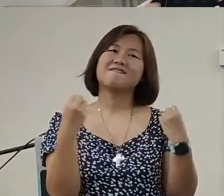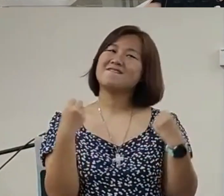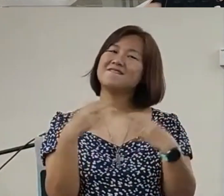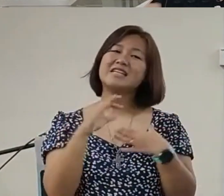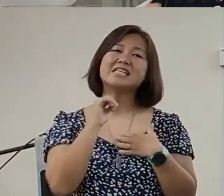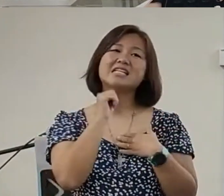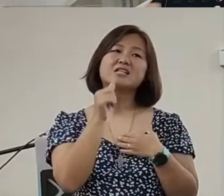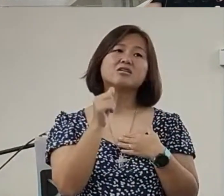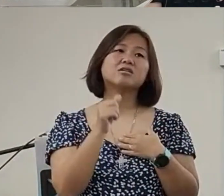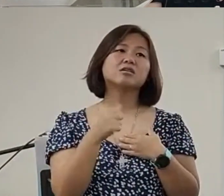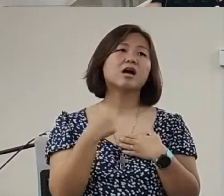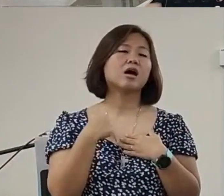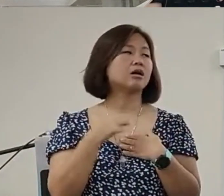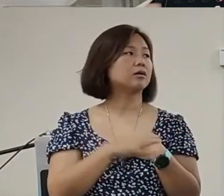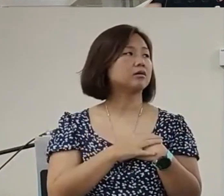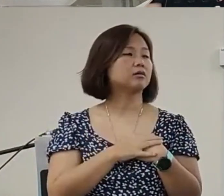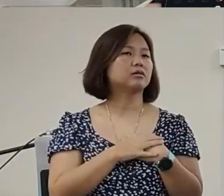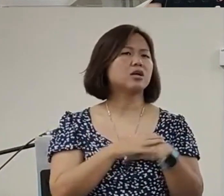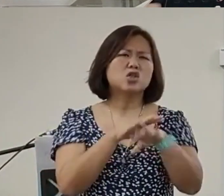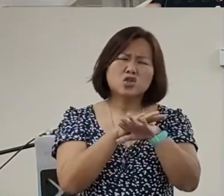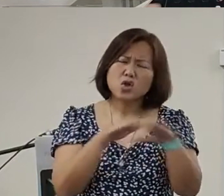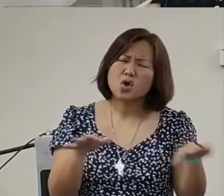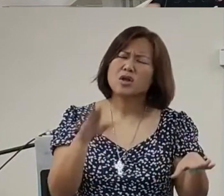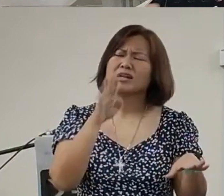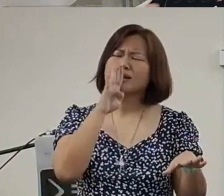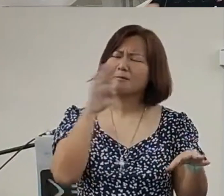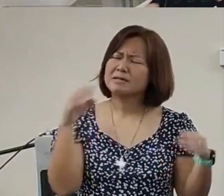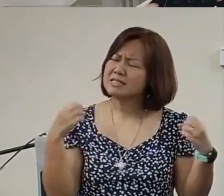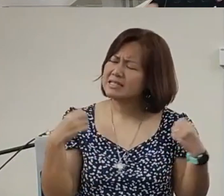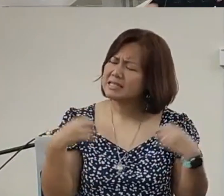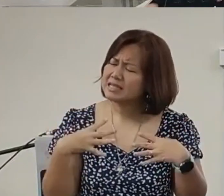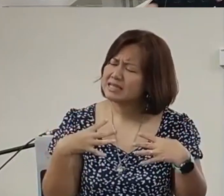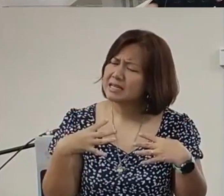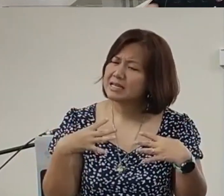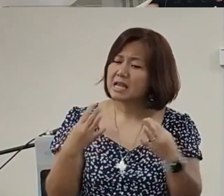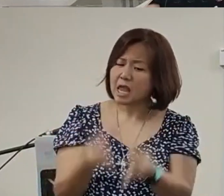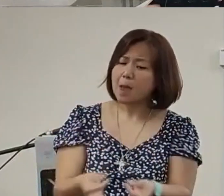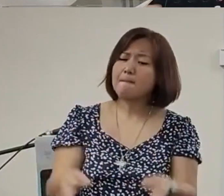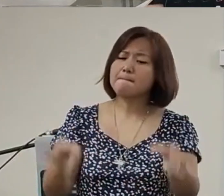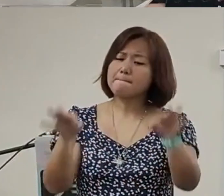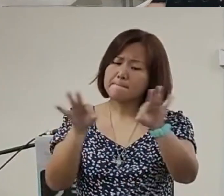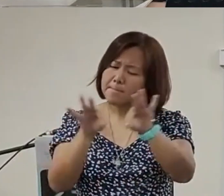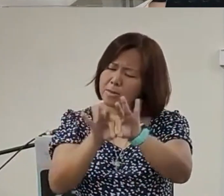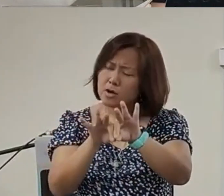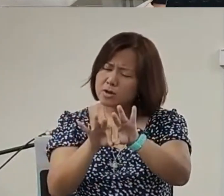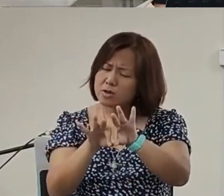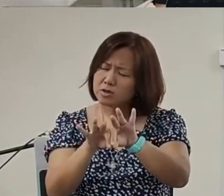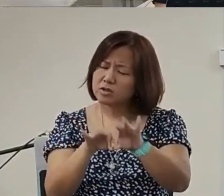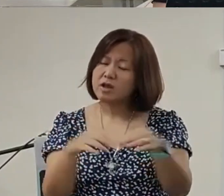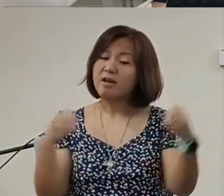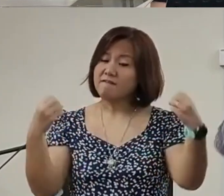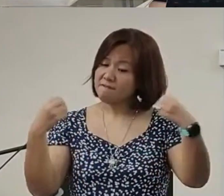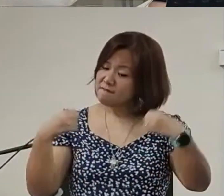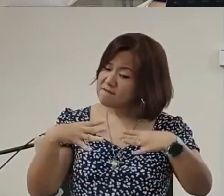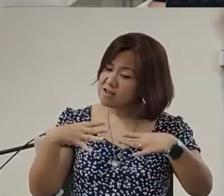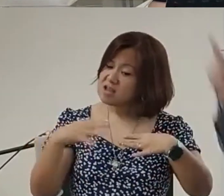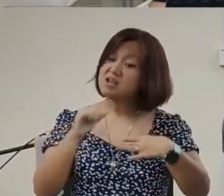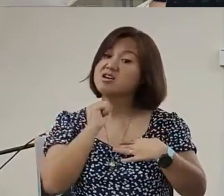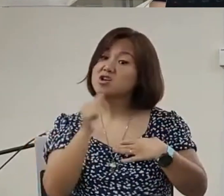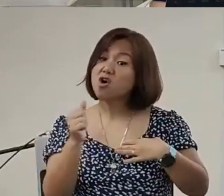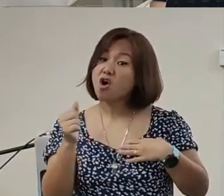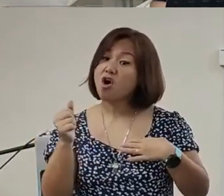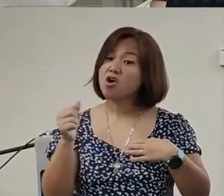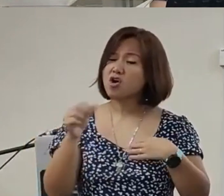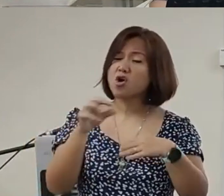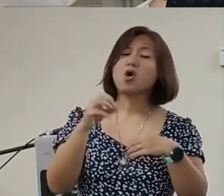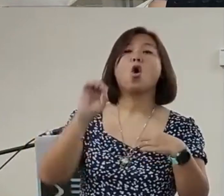not do not be afraid do not be afraid it's important to arrive at that place fear not only fear God don't fear anything